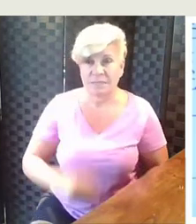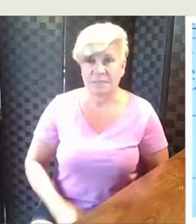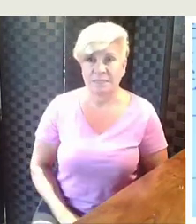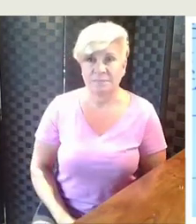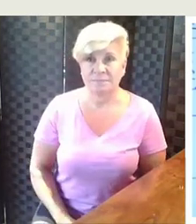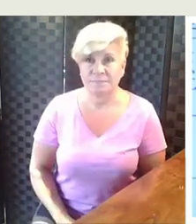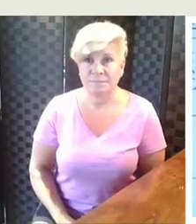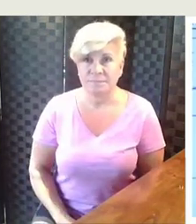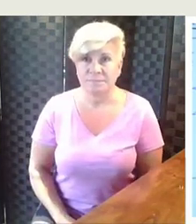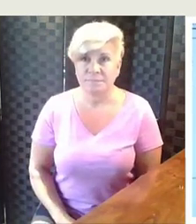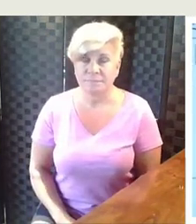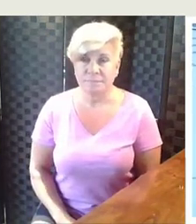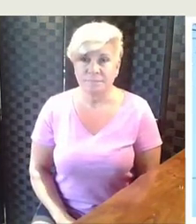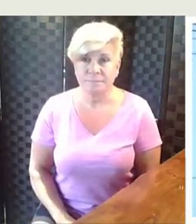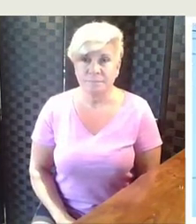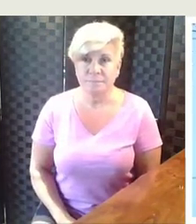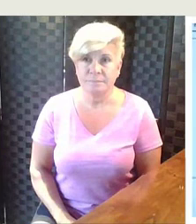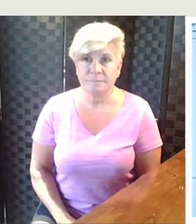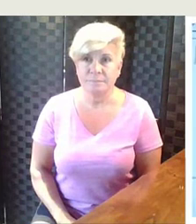fifteen?